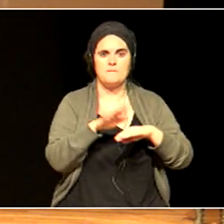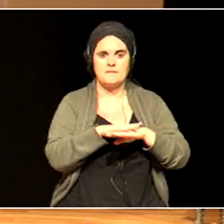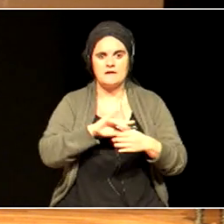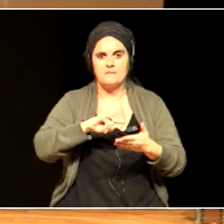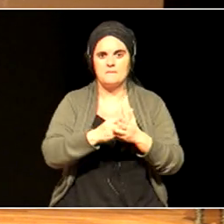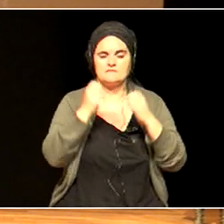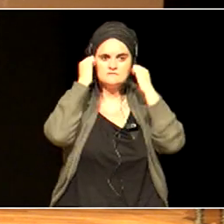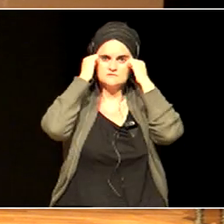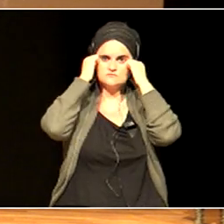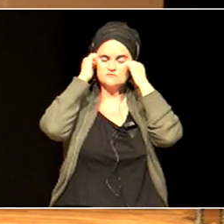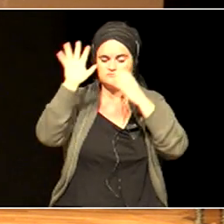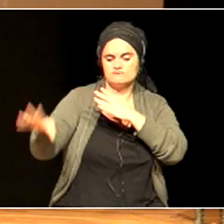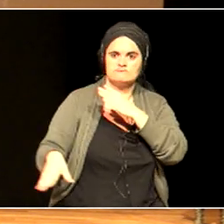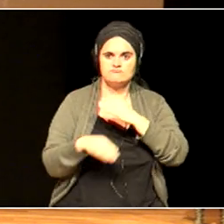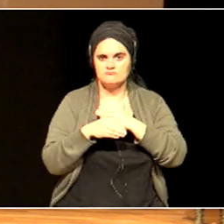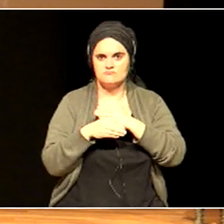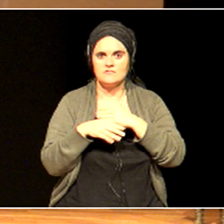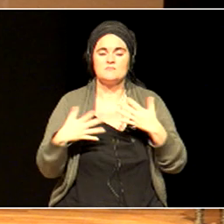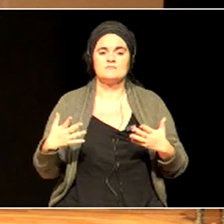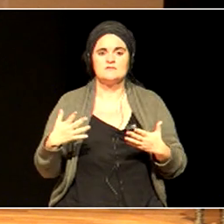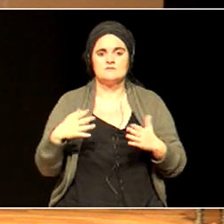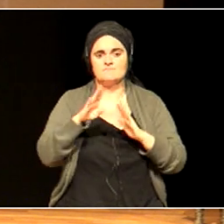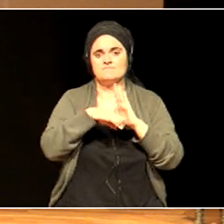It's about how we think about knowledge.